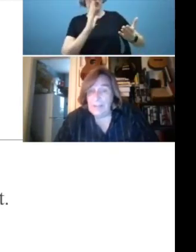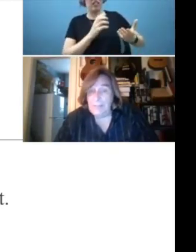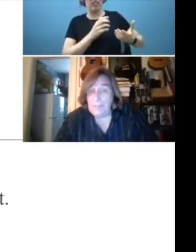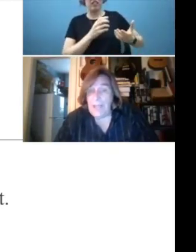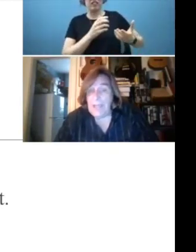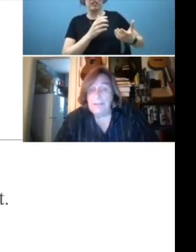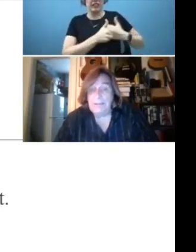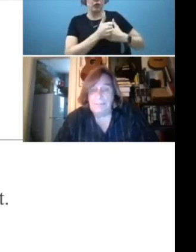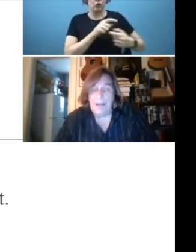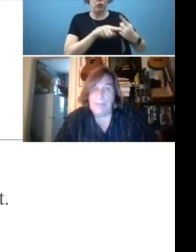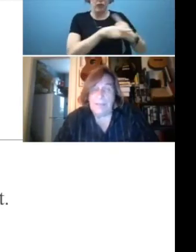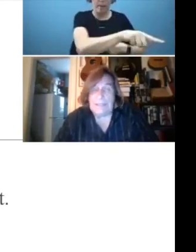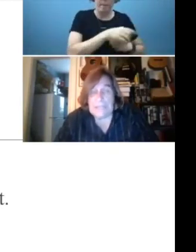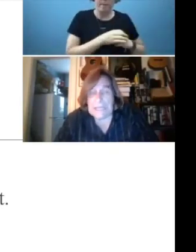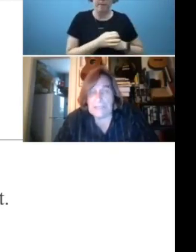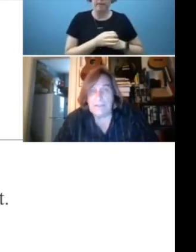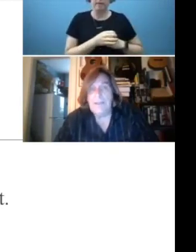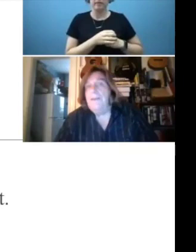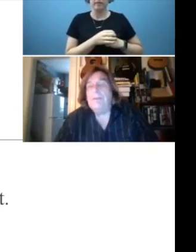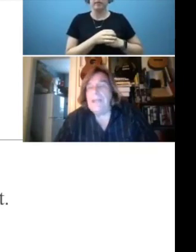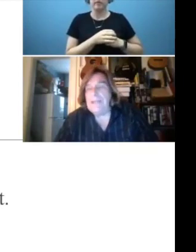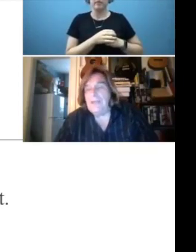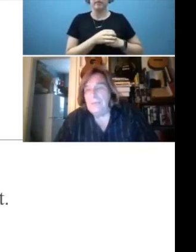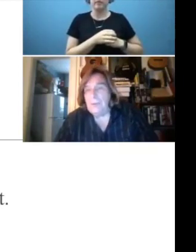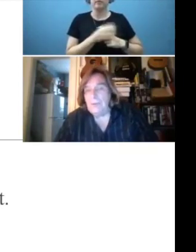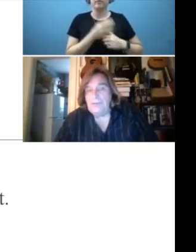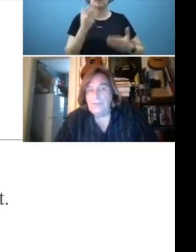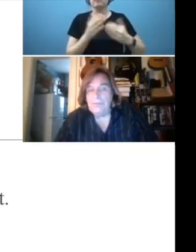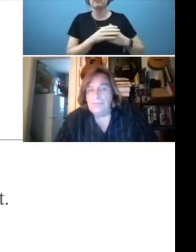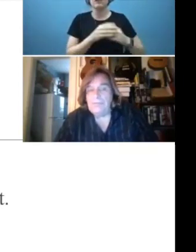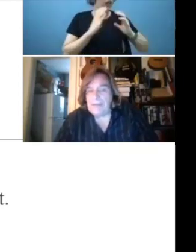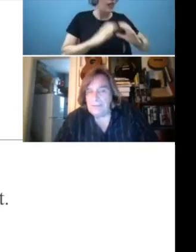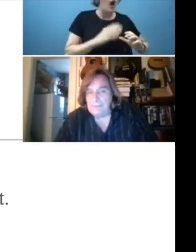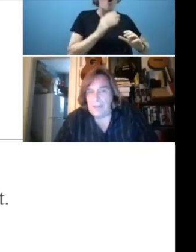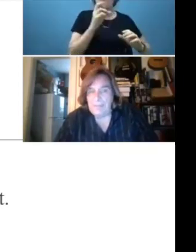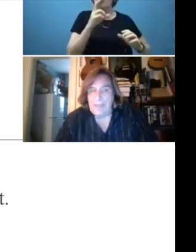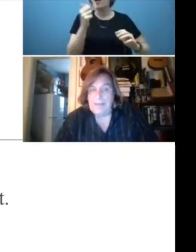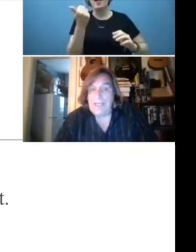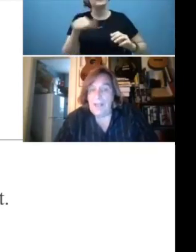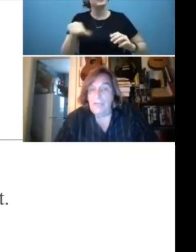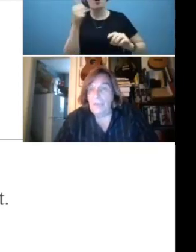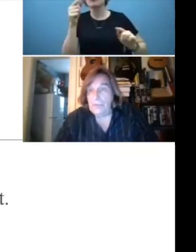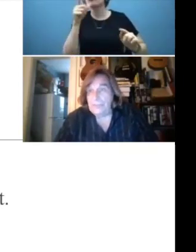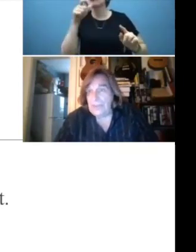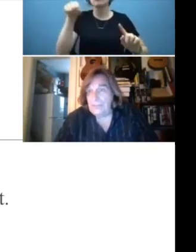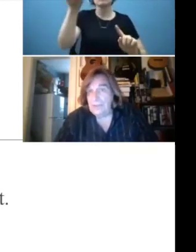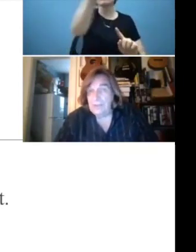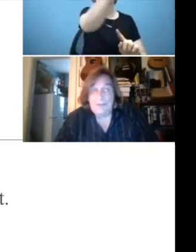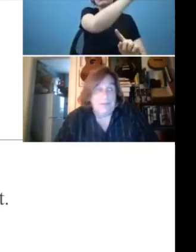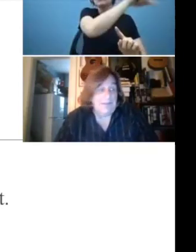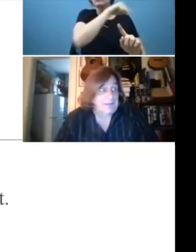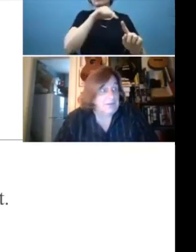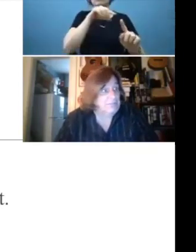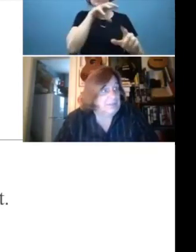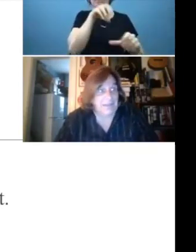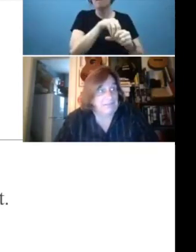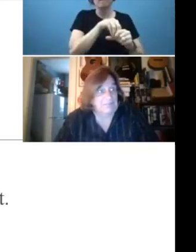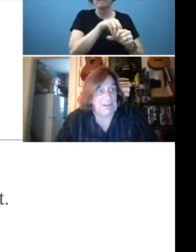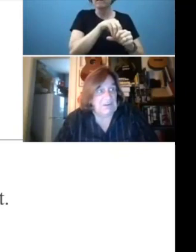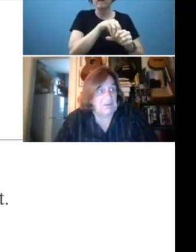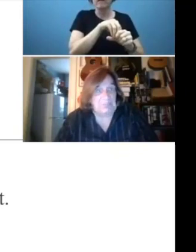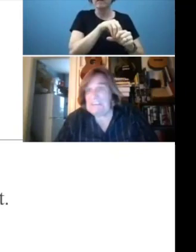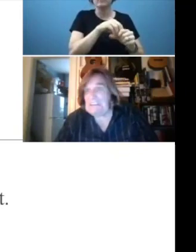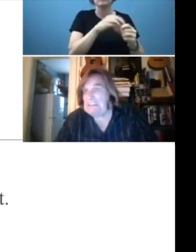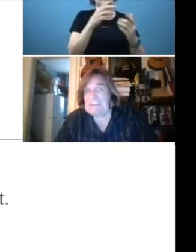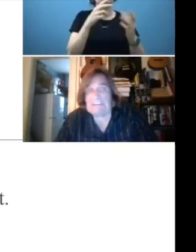compliant, pardon me, the client, but any other person who's affected by that health or safety. That could be,